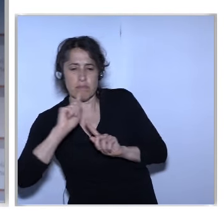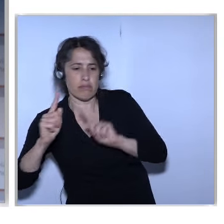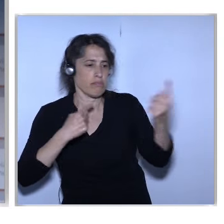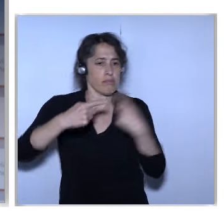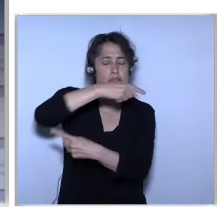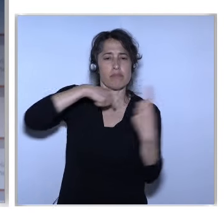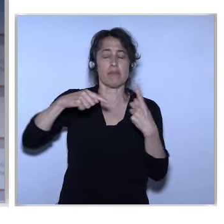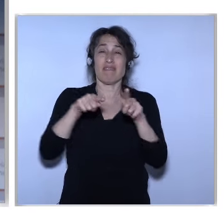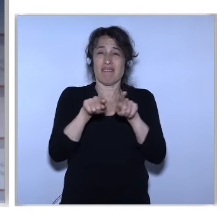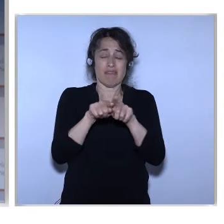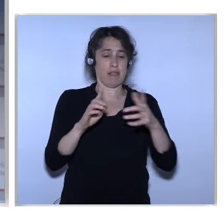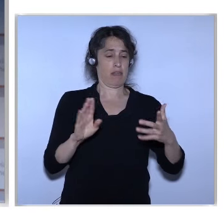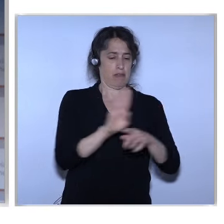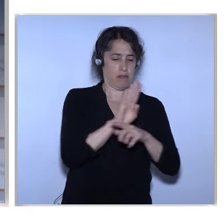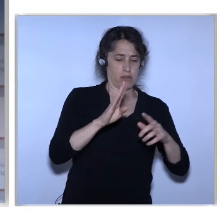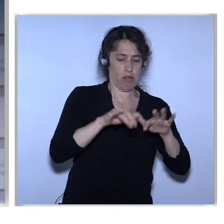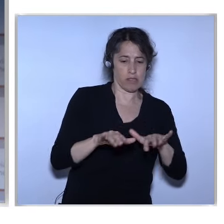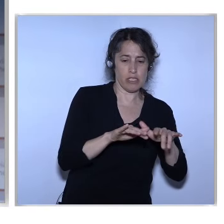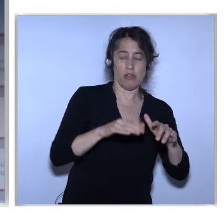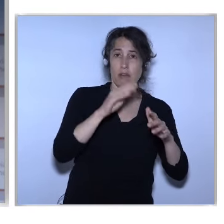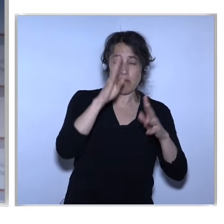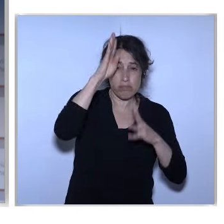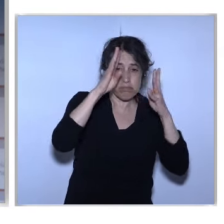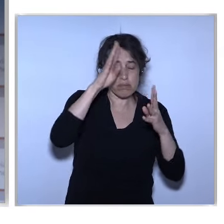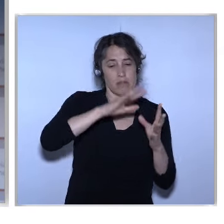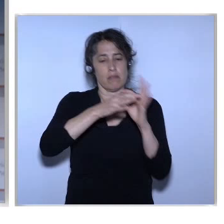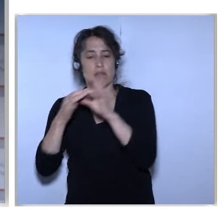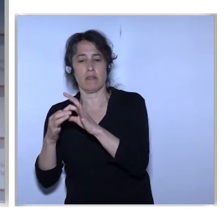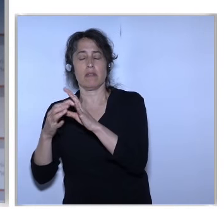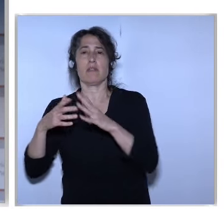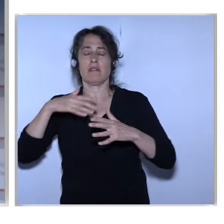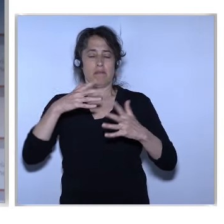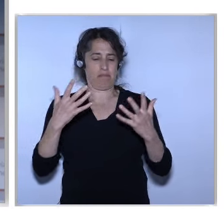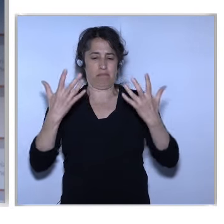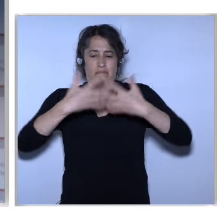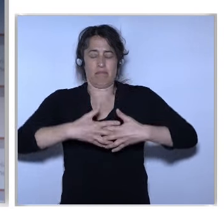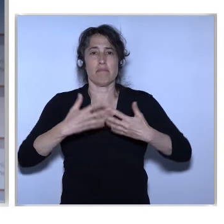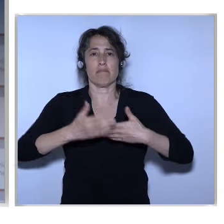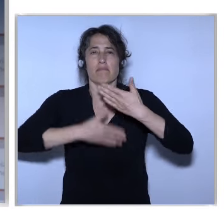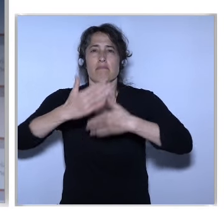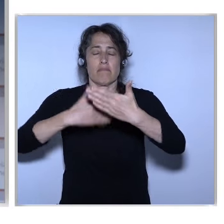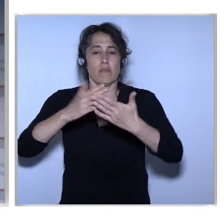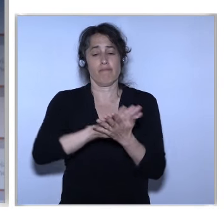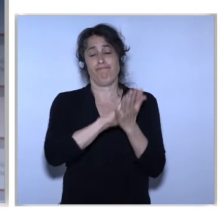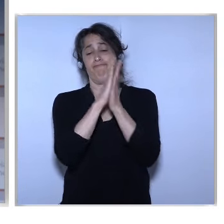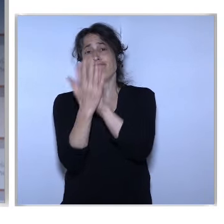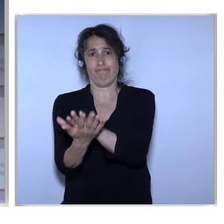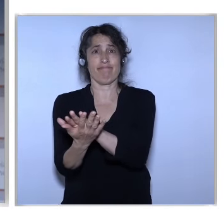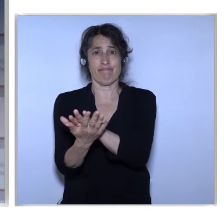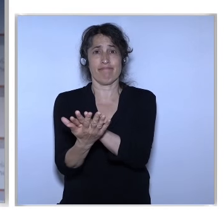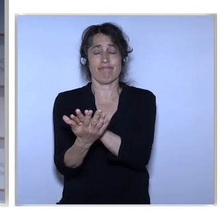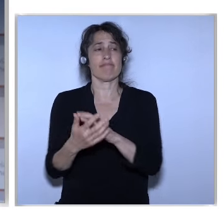And that's why I'm bringing these messages here So that Just to challenge everyone To